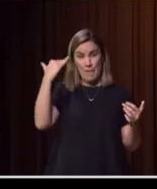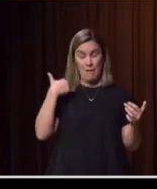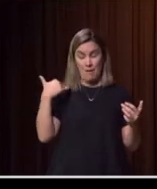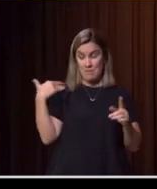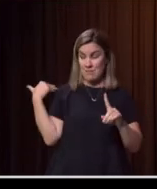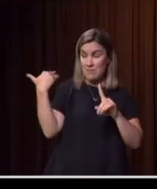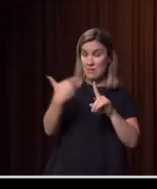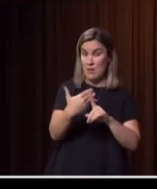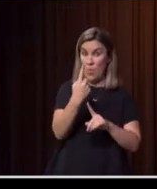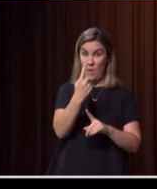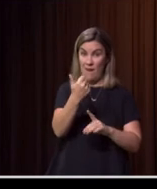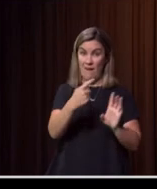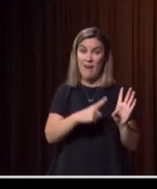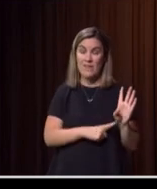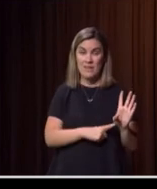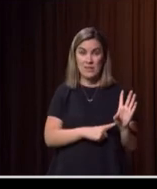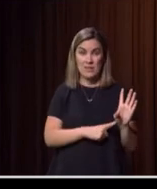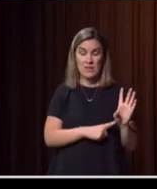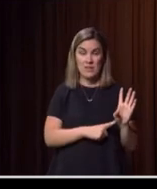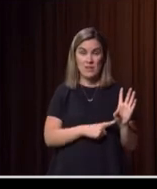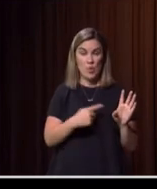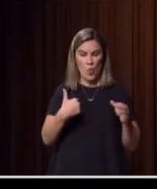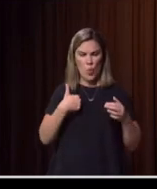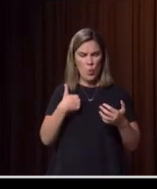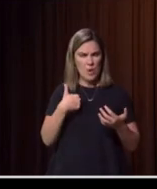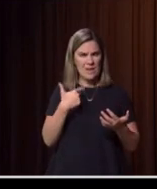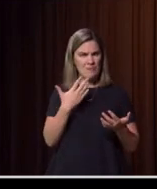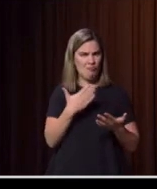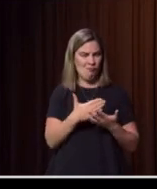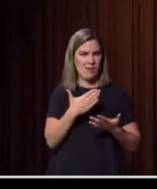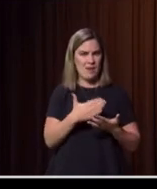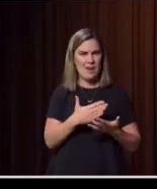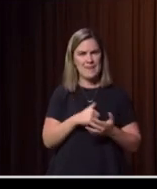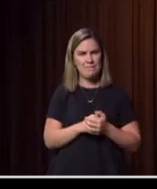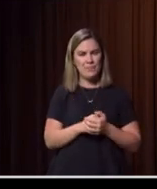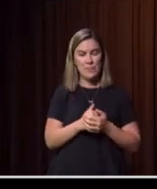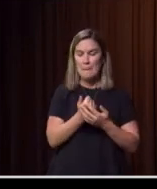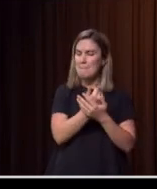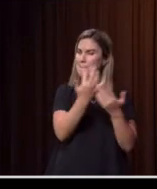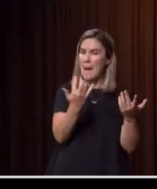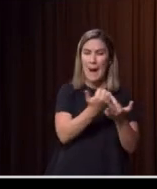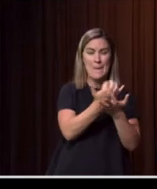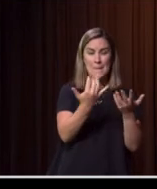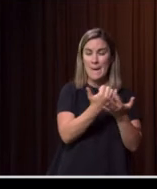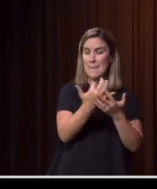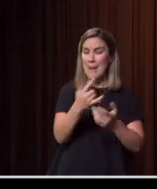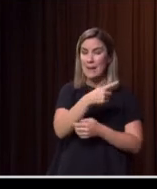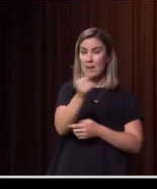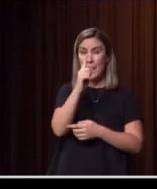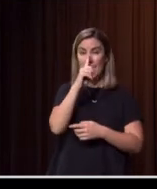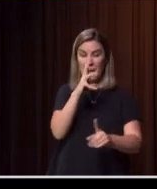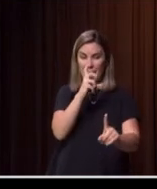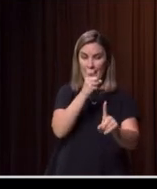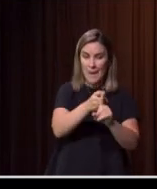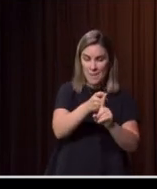We owe it to everybody impacted and affected out of the events of the last 12 months to make sure we never